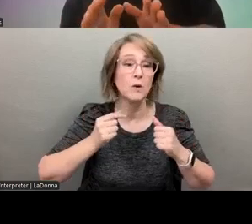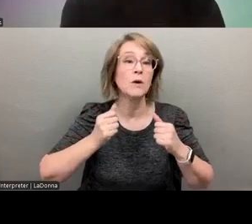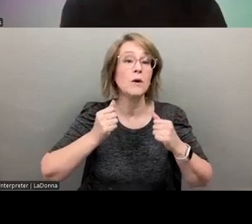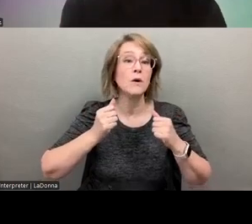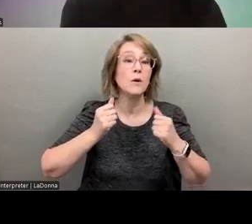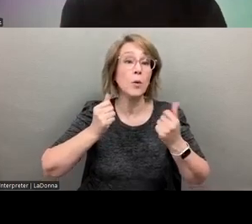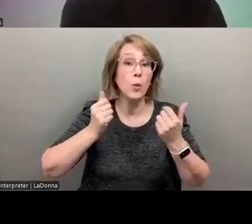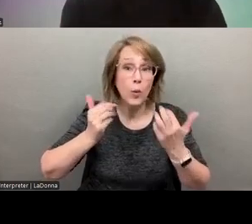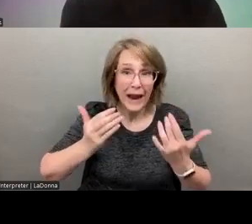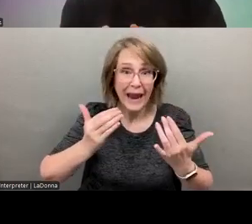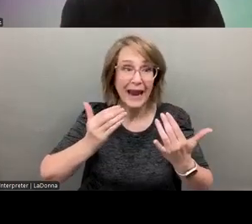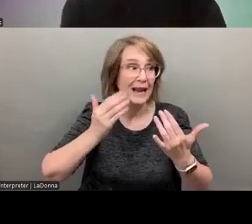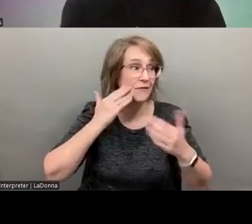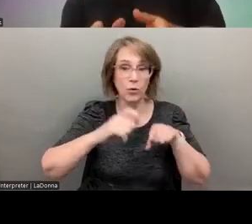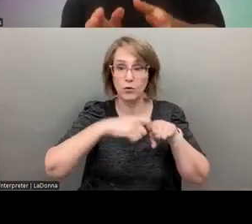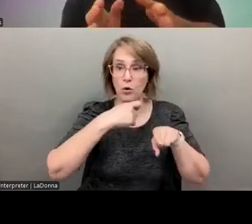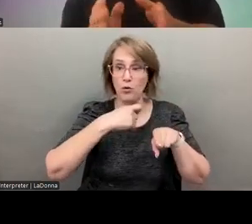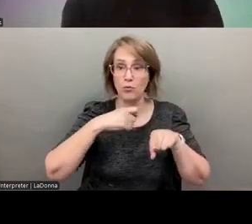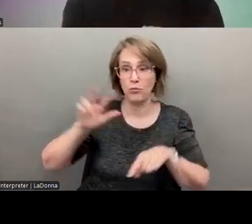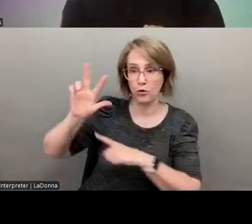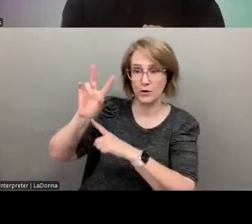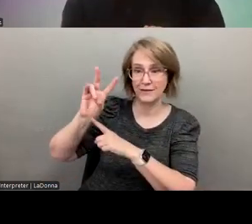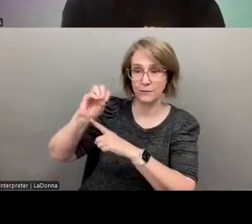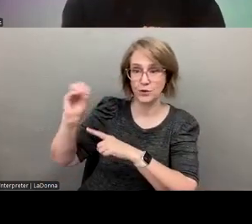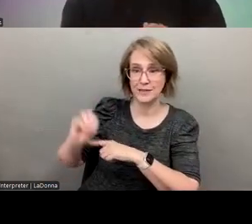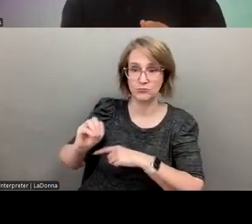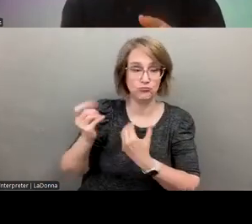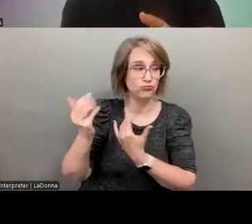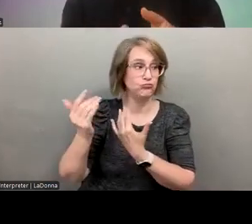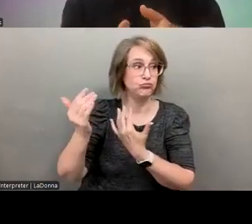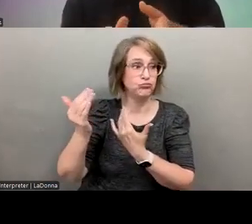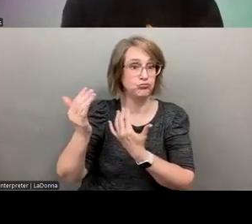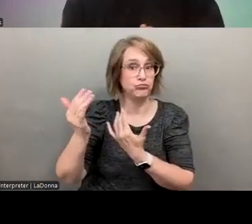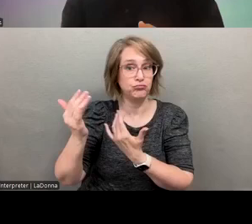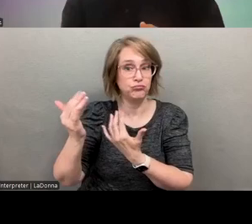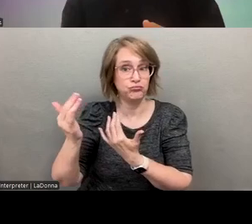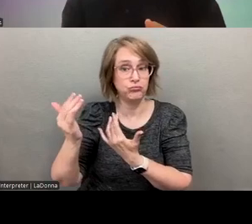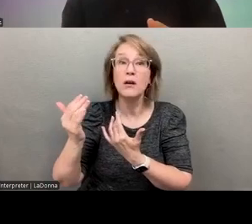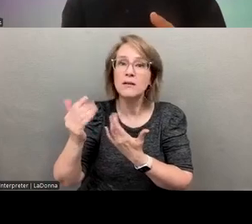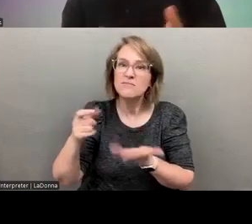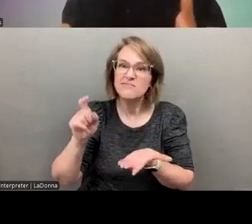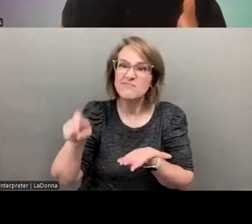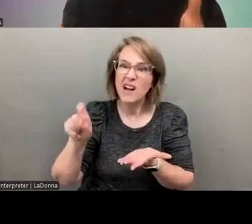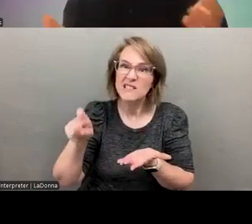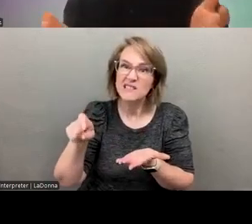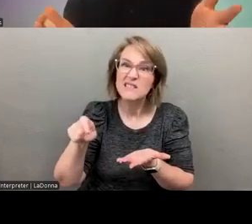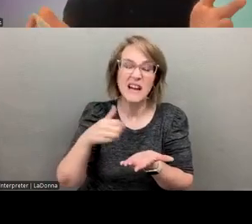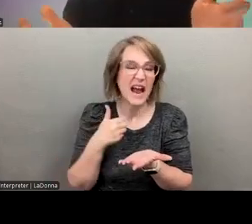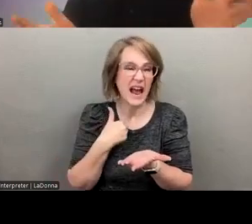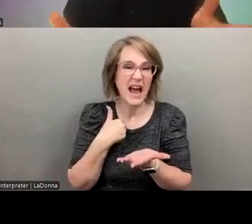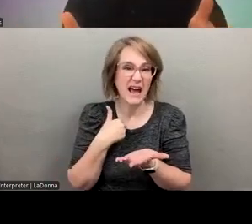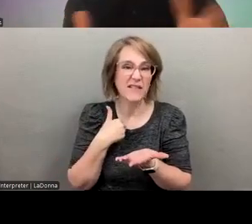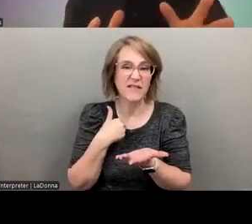for the call to come in. And, and that's what we've found is, is, is in order to have that